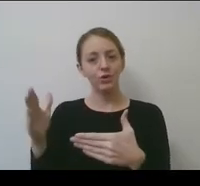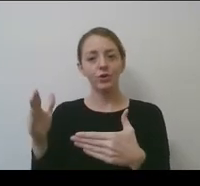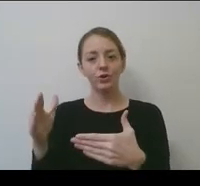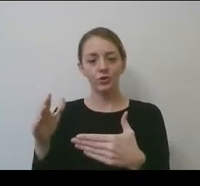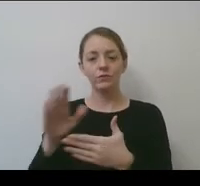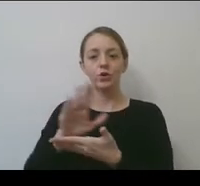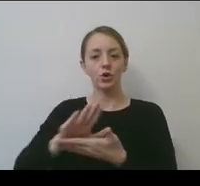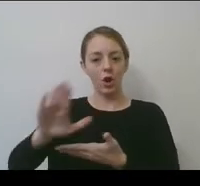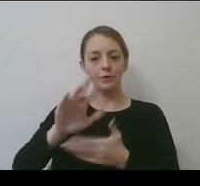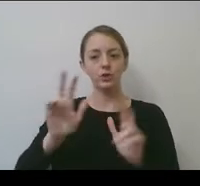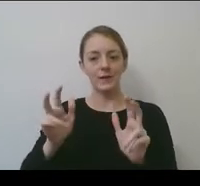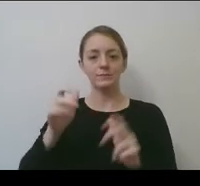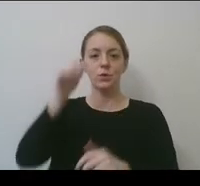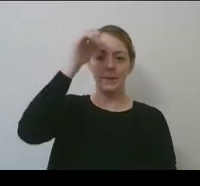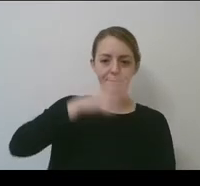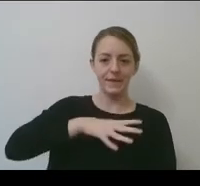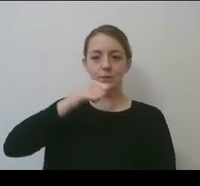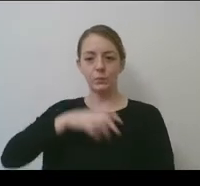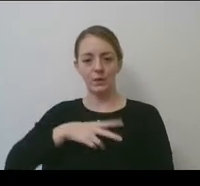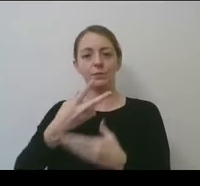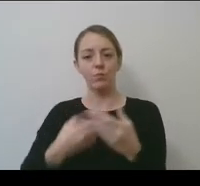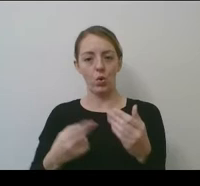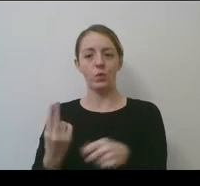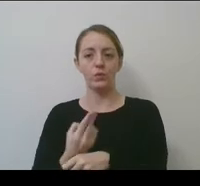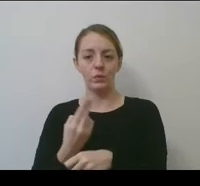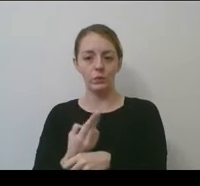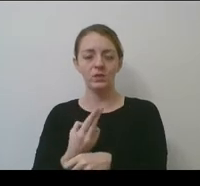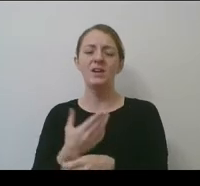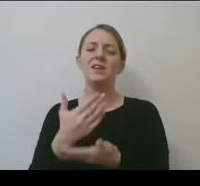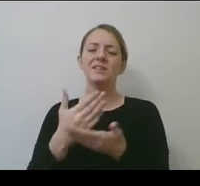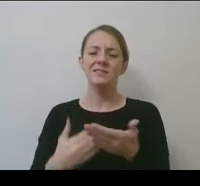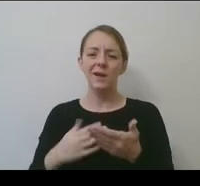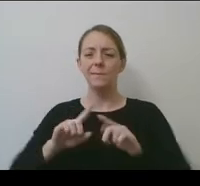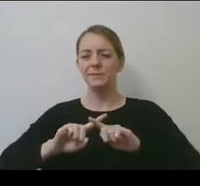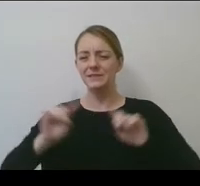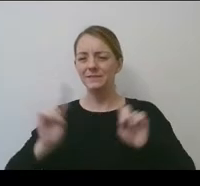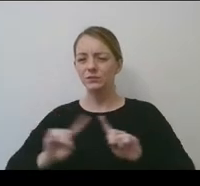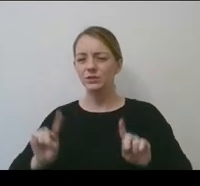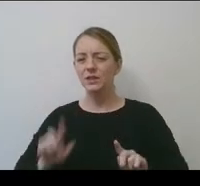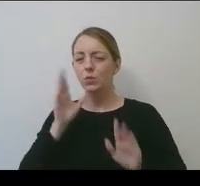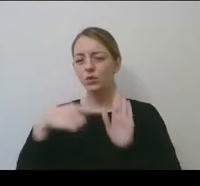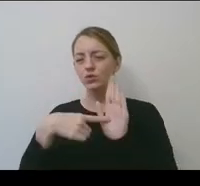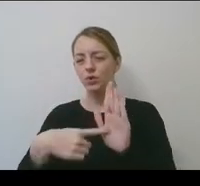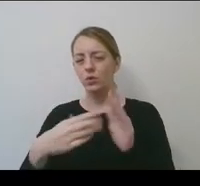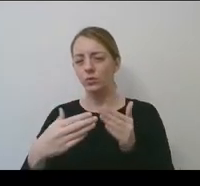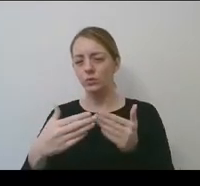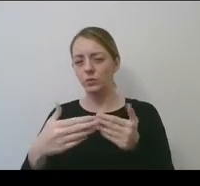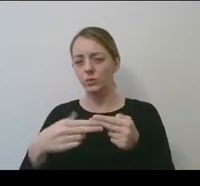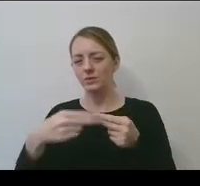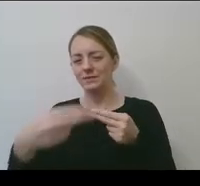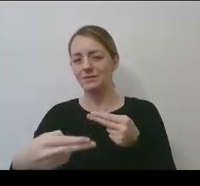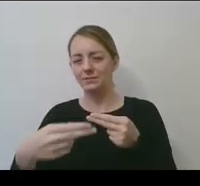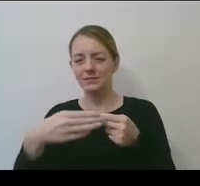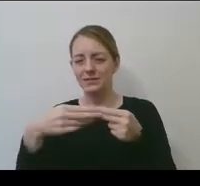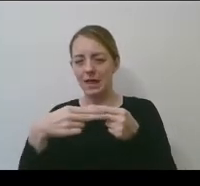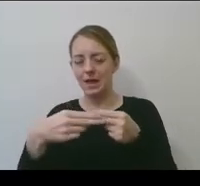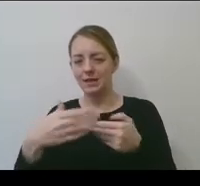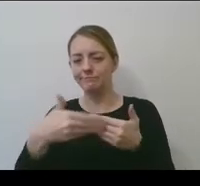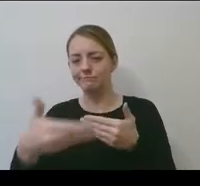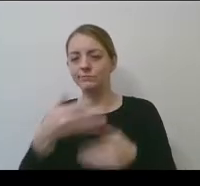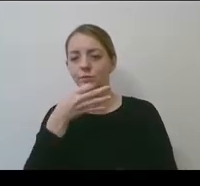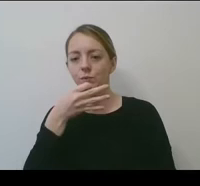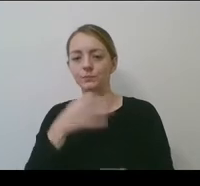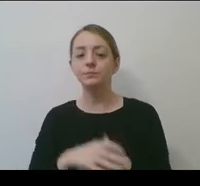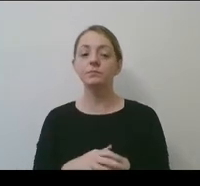mark now being used. There are some distinctions and I'll show this on a slide just a second. The, um, cross-promotion